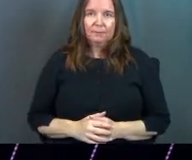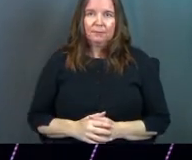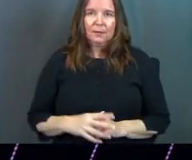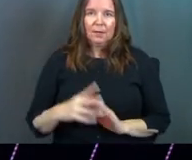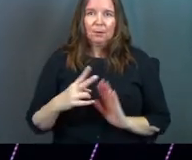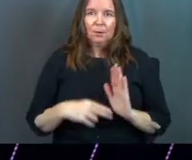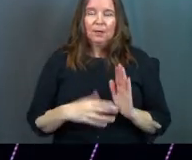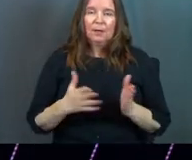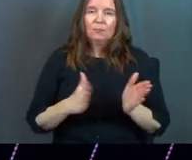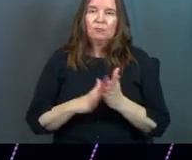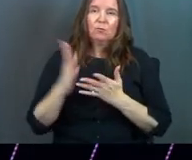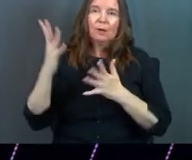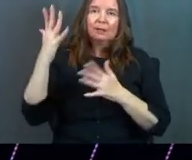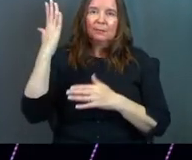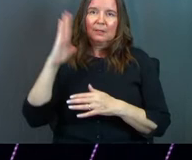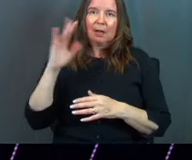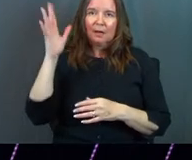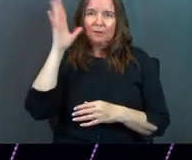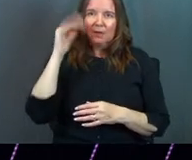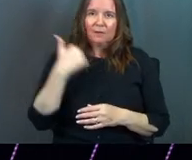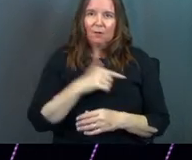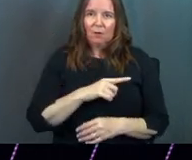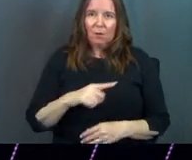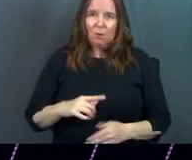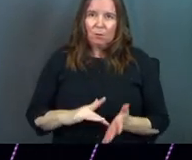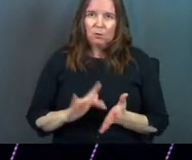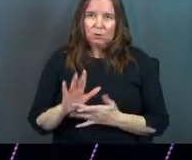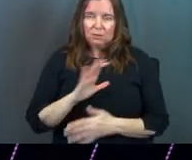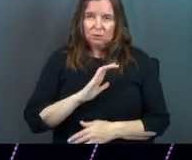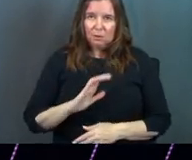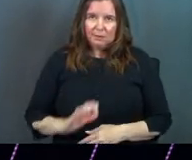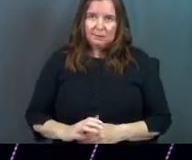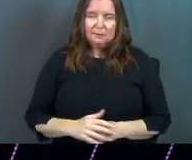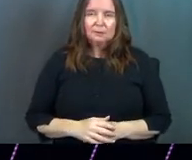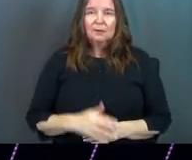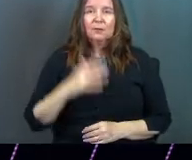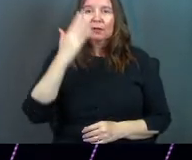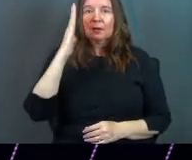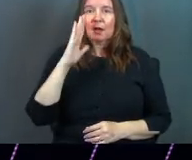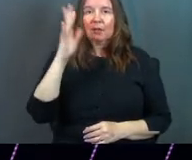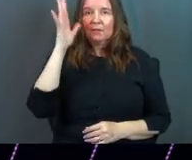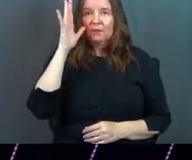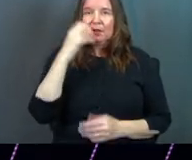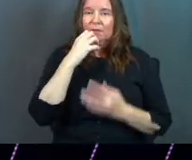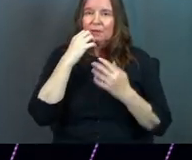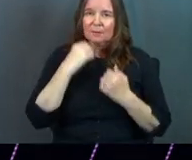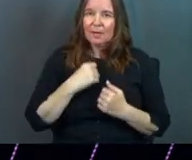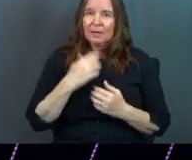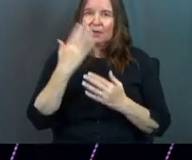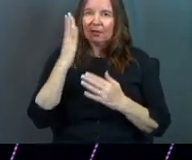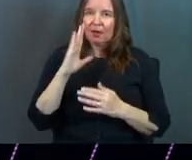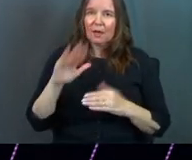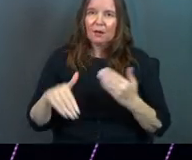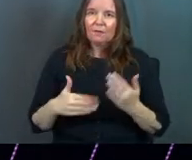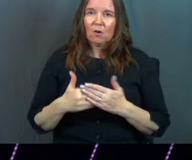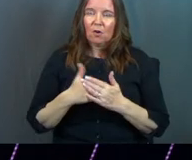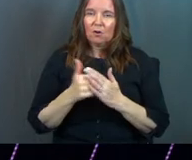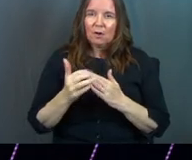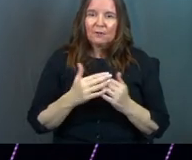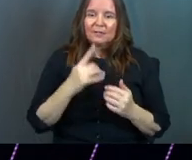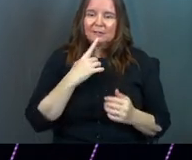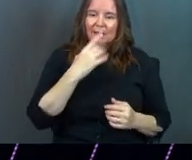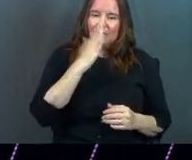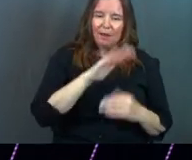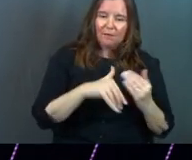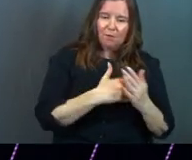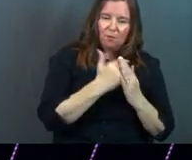I'll read this to you. Praise be to the God and Father of our Lord Jesus Christ. The Father of compassion and the God of all comfort. Say